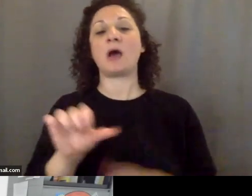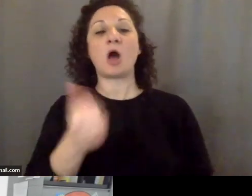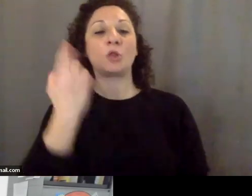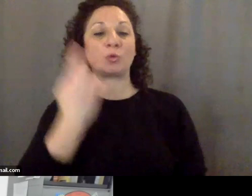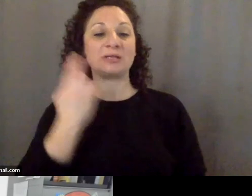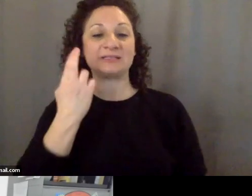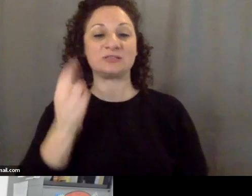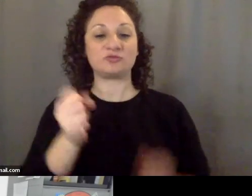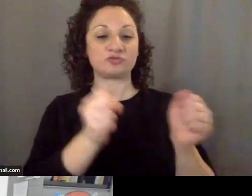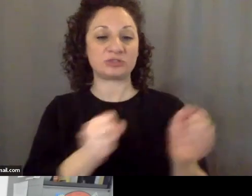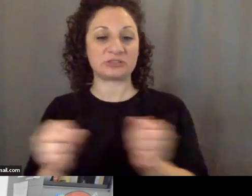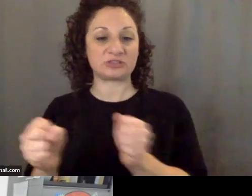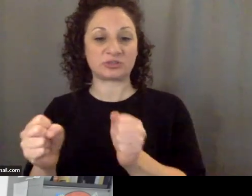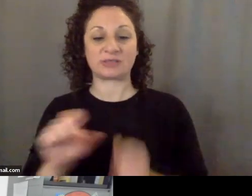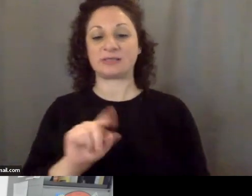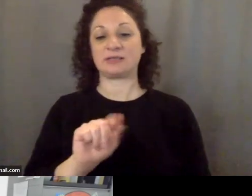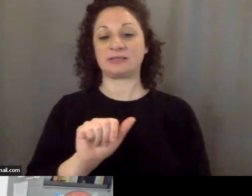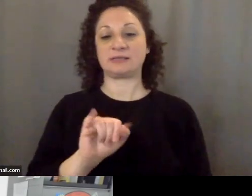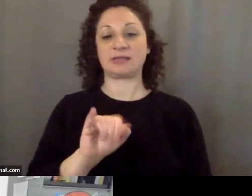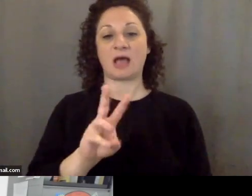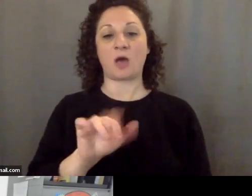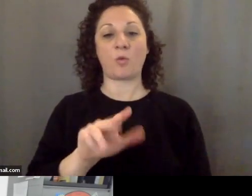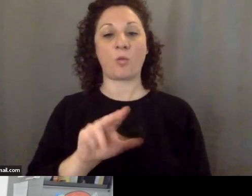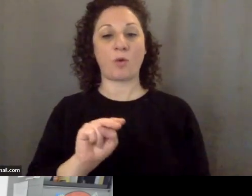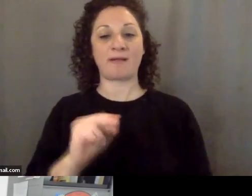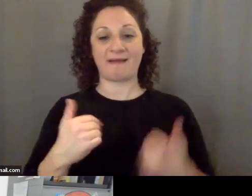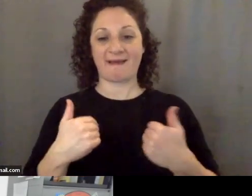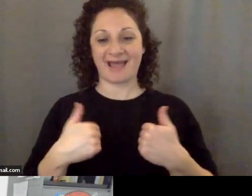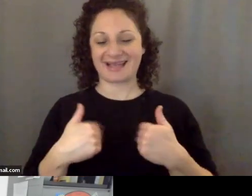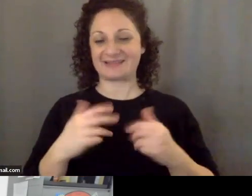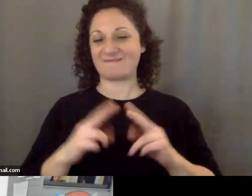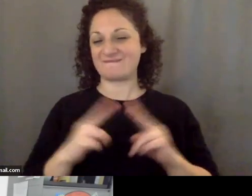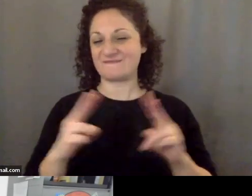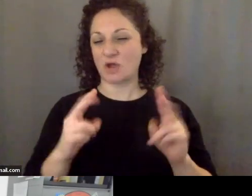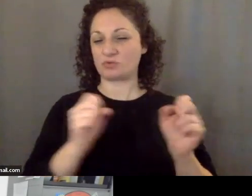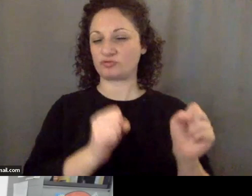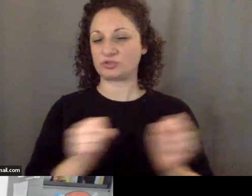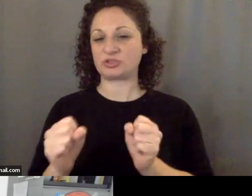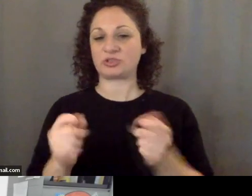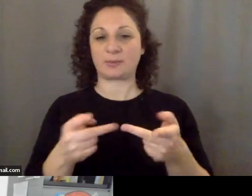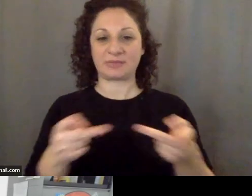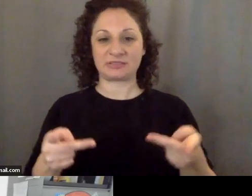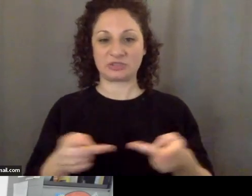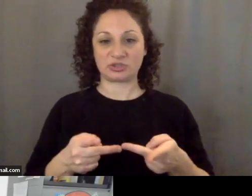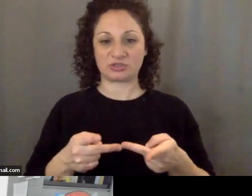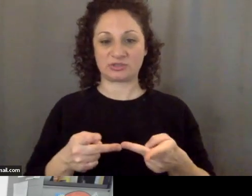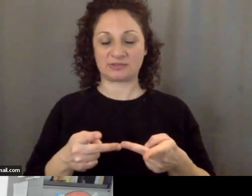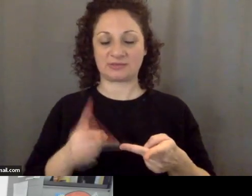Taiwan occupies a very strategic position in the ocean